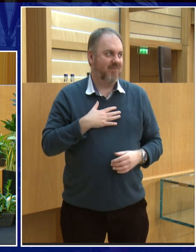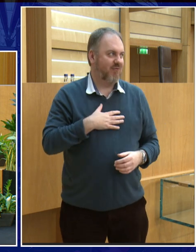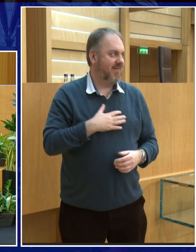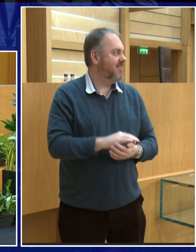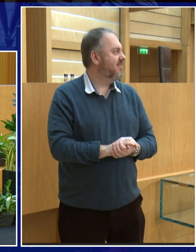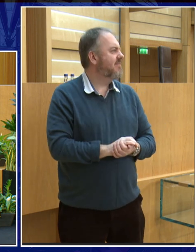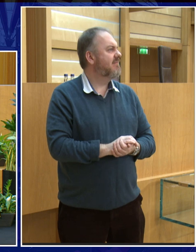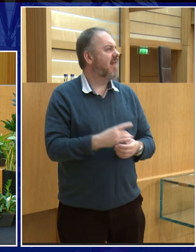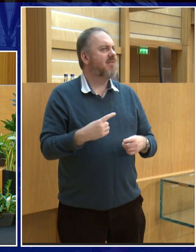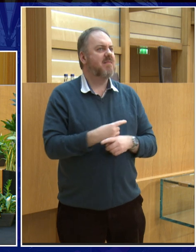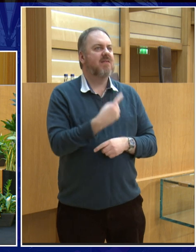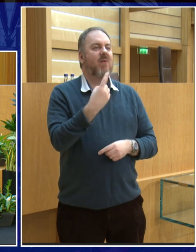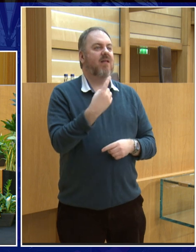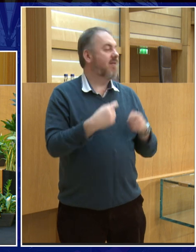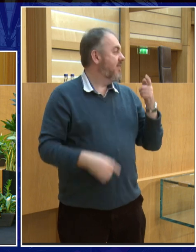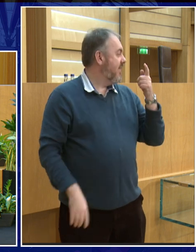Where's the one that I've missed?